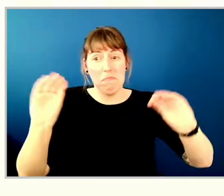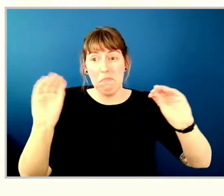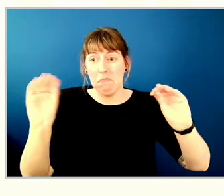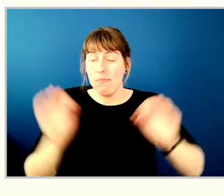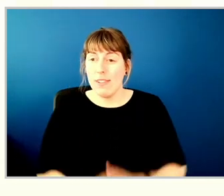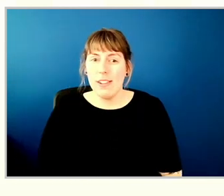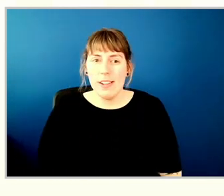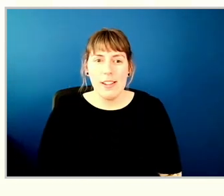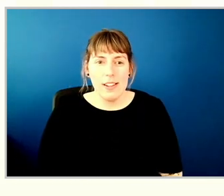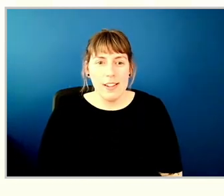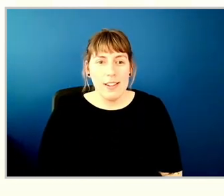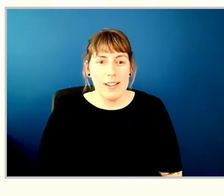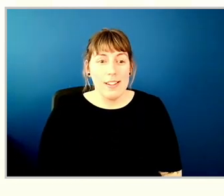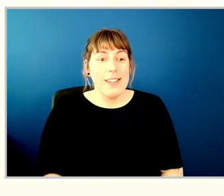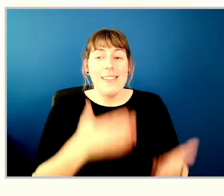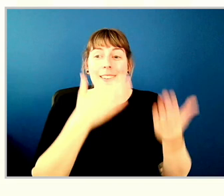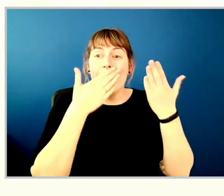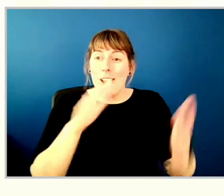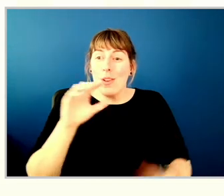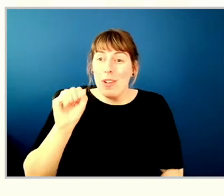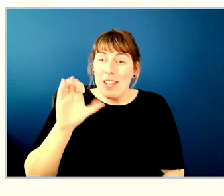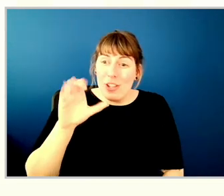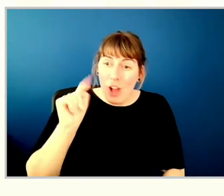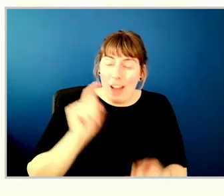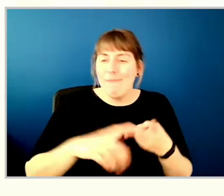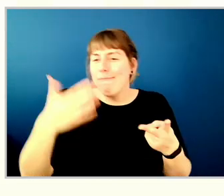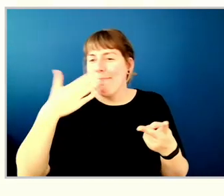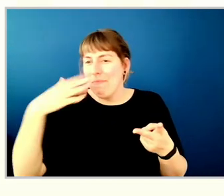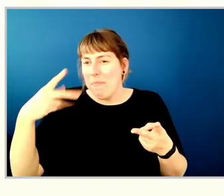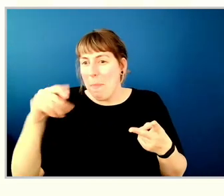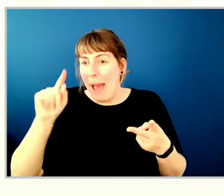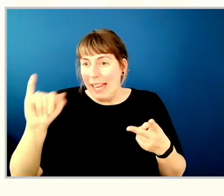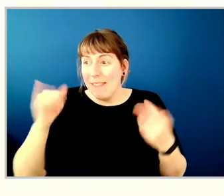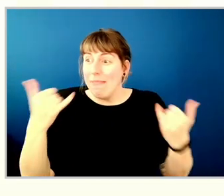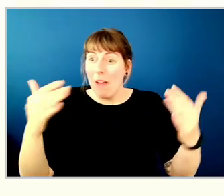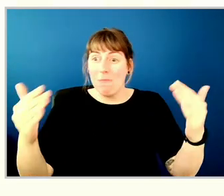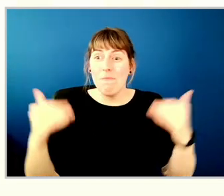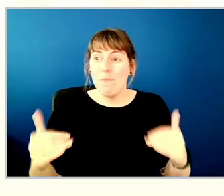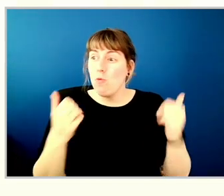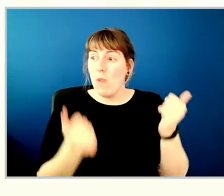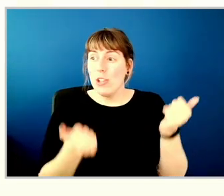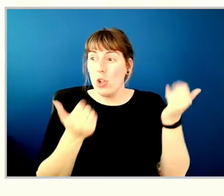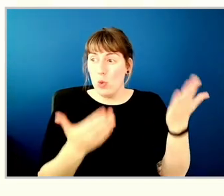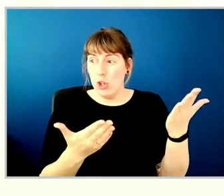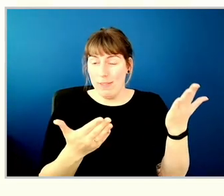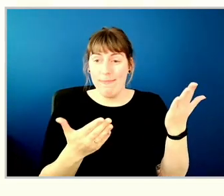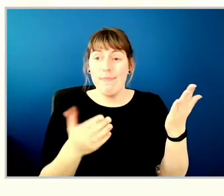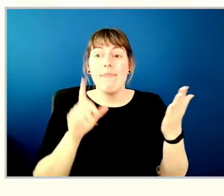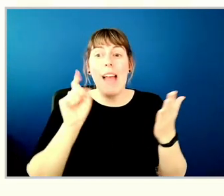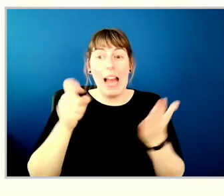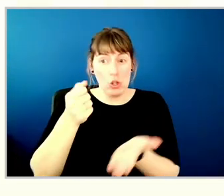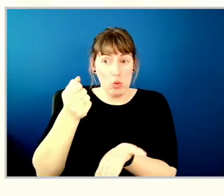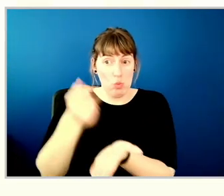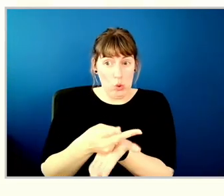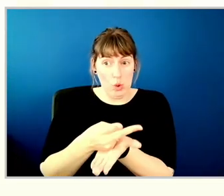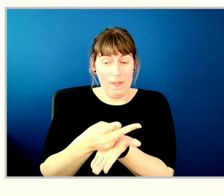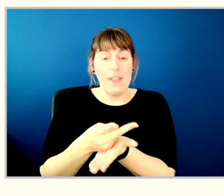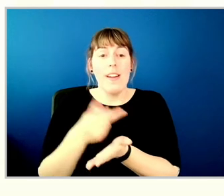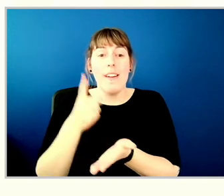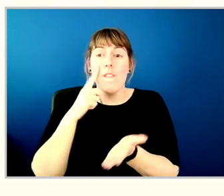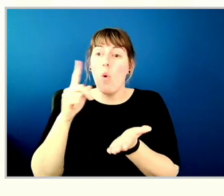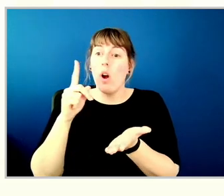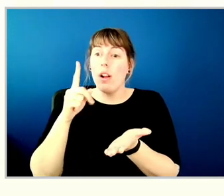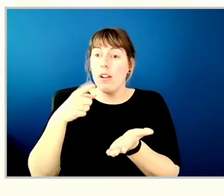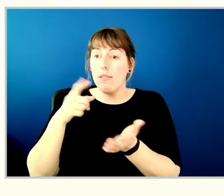Thanks, Scott. And thank you, Patty. We will now move to the ordinary resolution that will need to be approved for the Remuneration Committee's